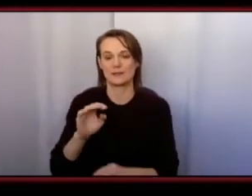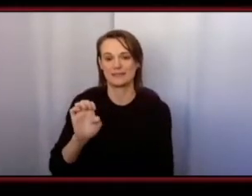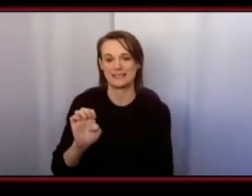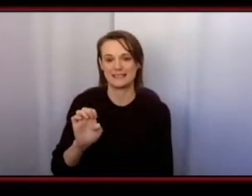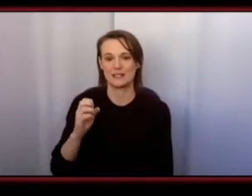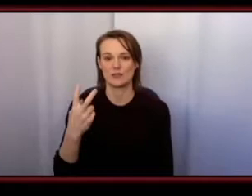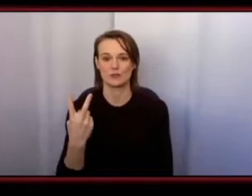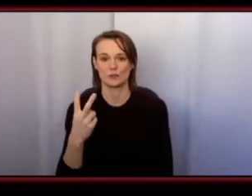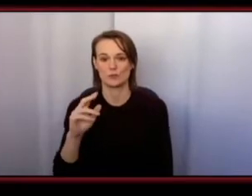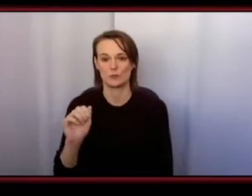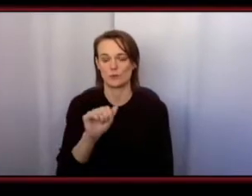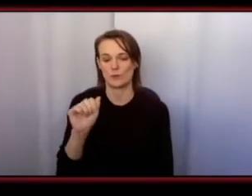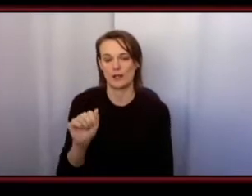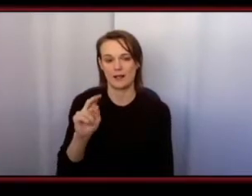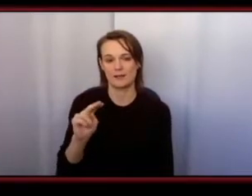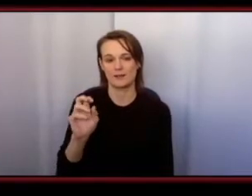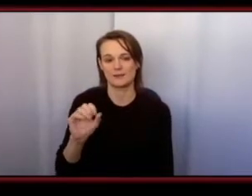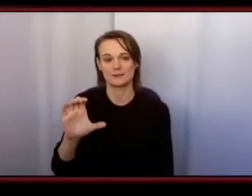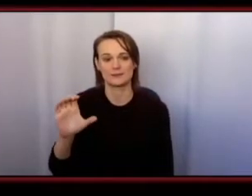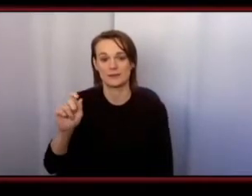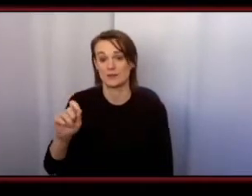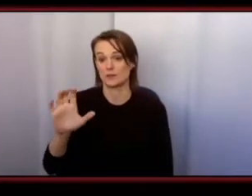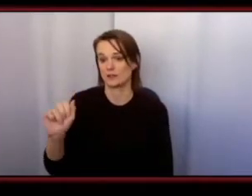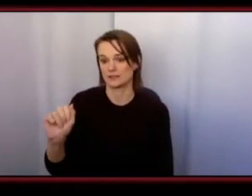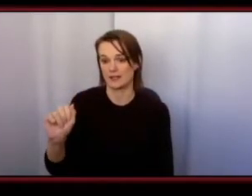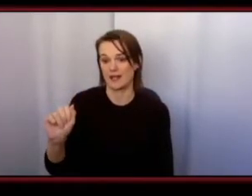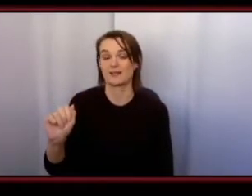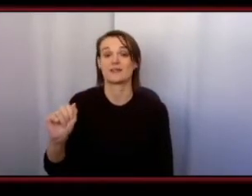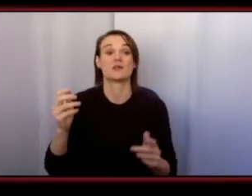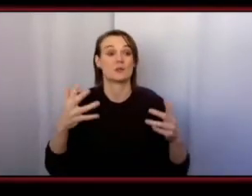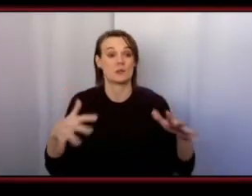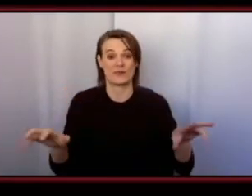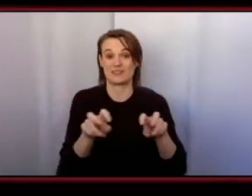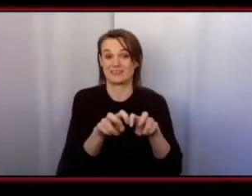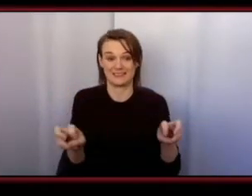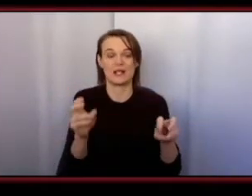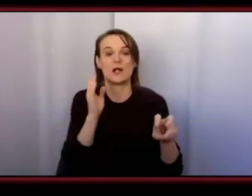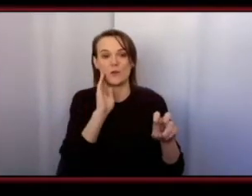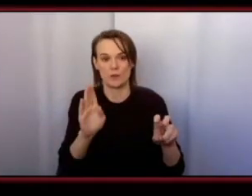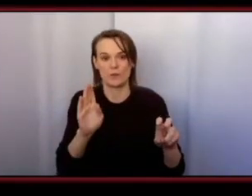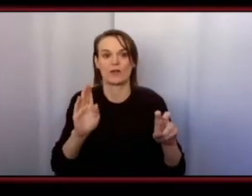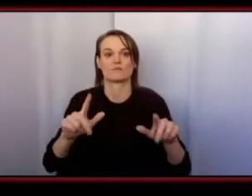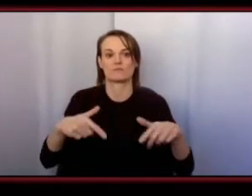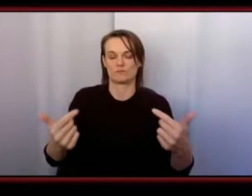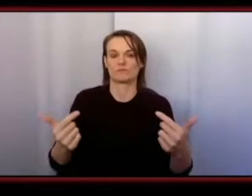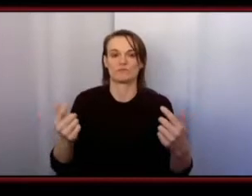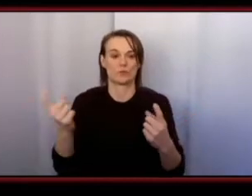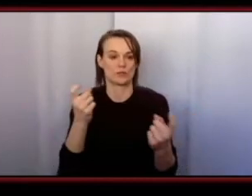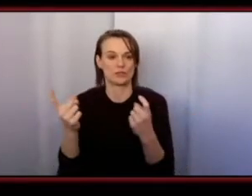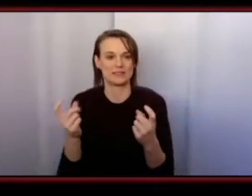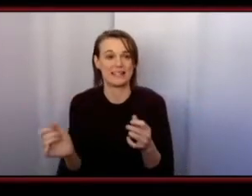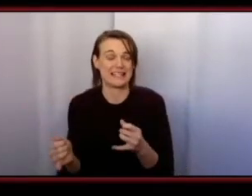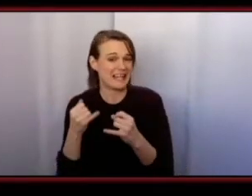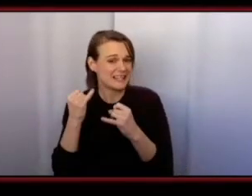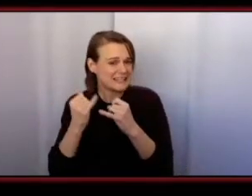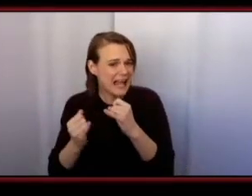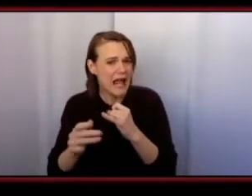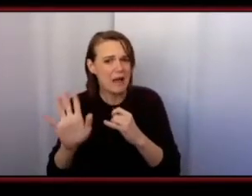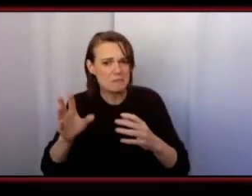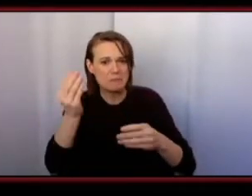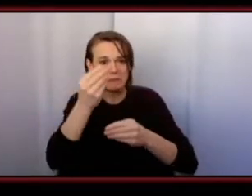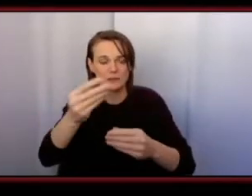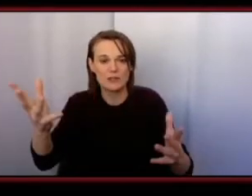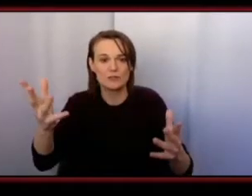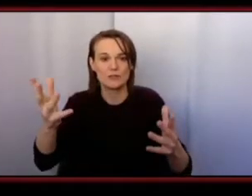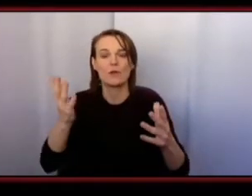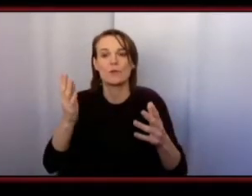nscc.ca and of course we'll answer those questions at the end last before uh last thing we will be posting a survey in the